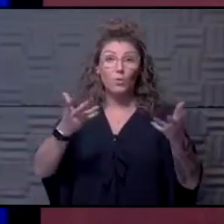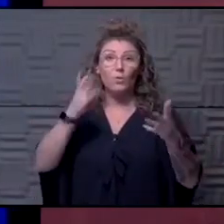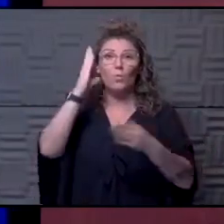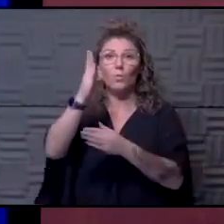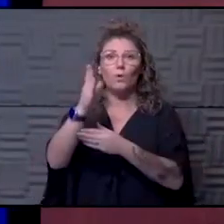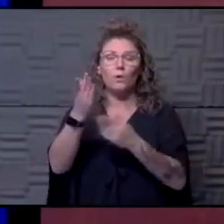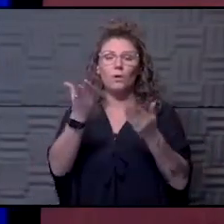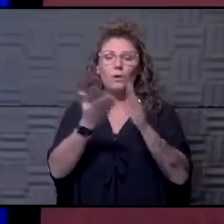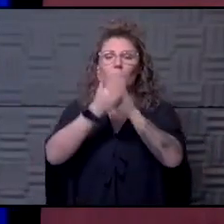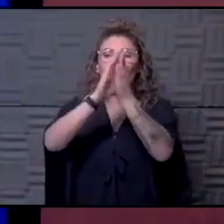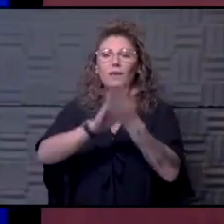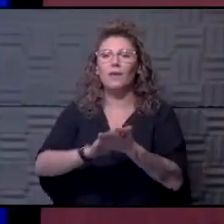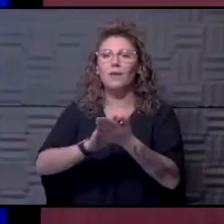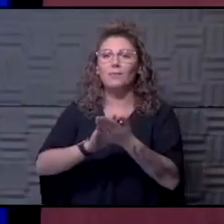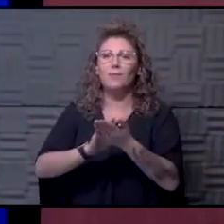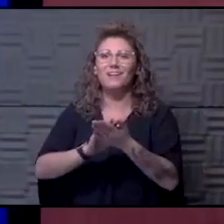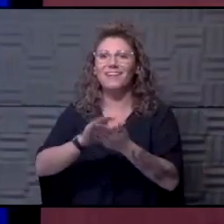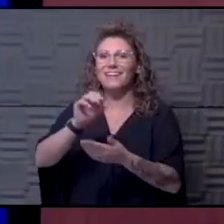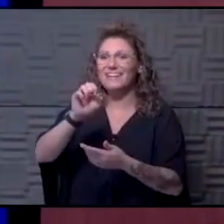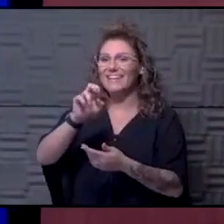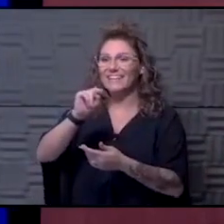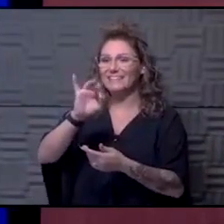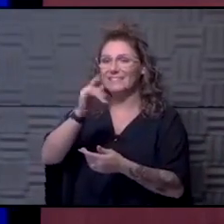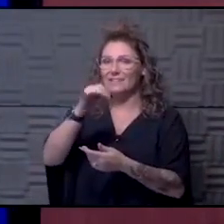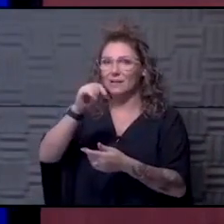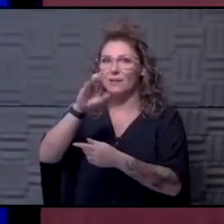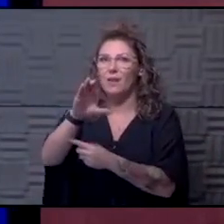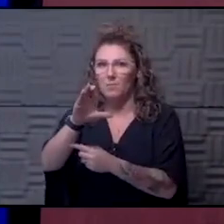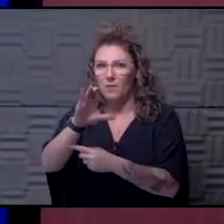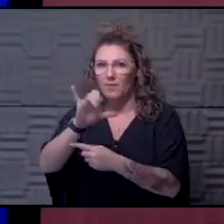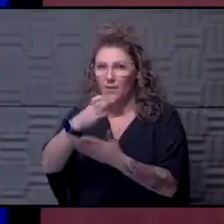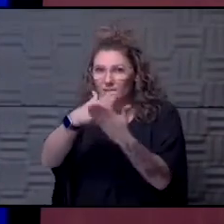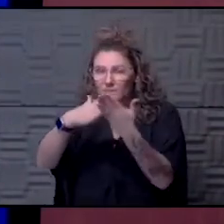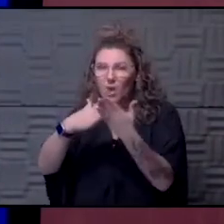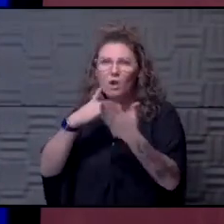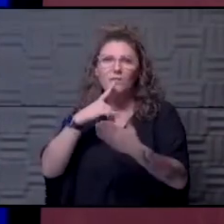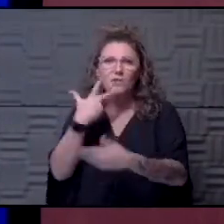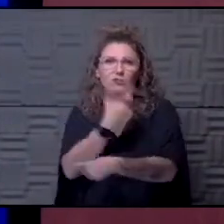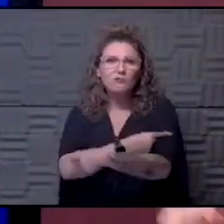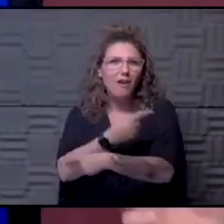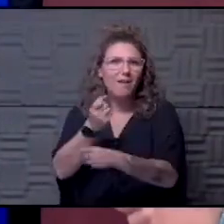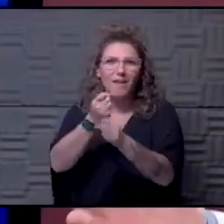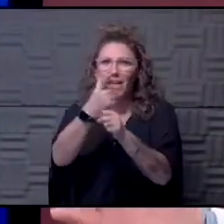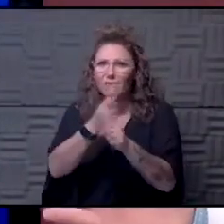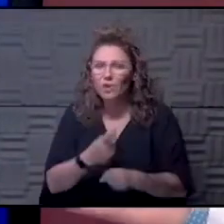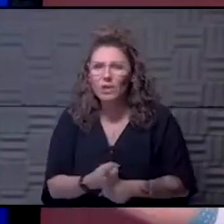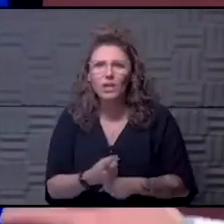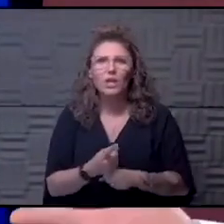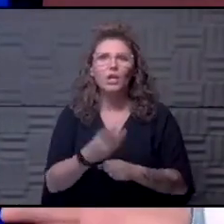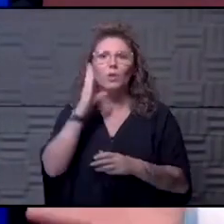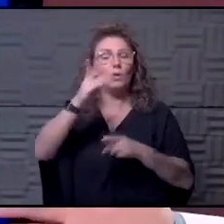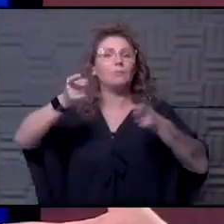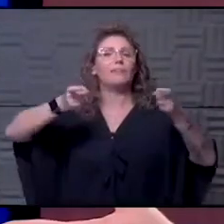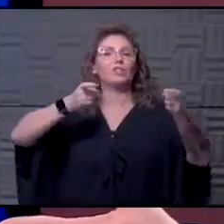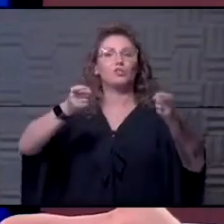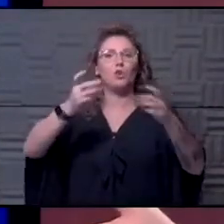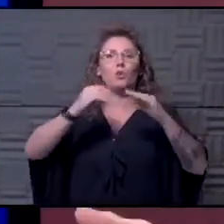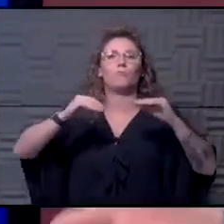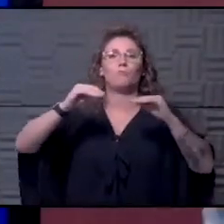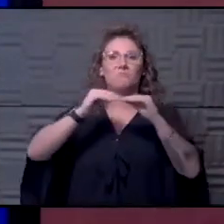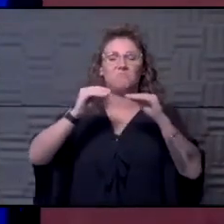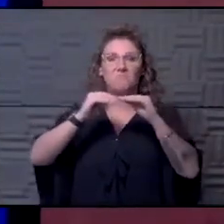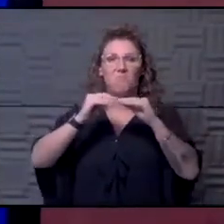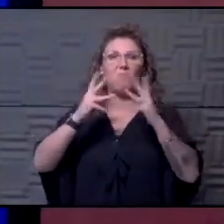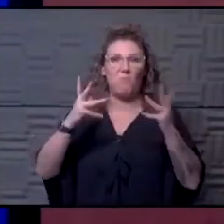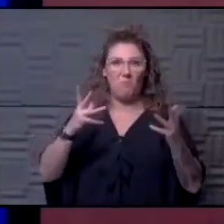kind of endemic as one of the parts of the coronavirus, which we're going to get a shot for every year, in which case, I think we'll be under control and we'll be in a lot better